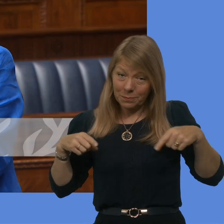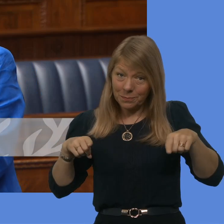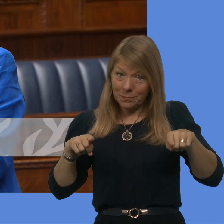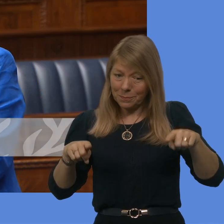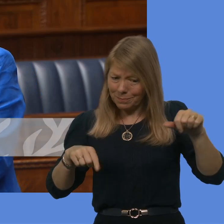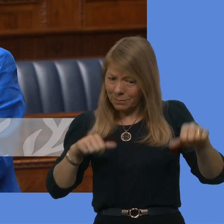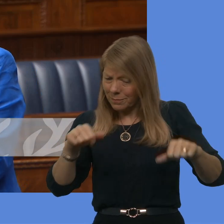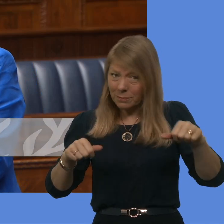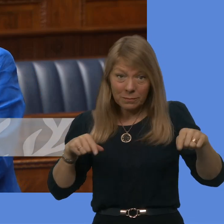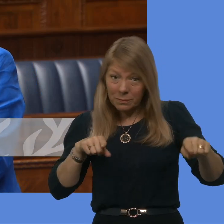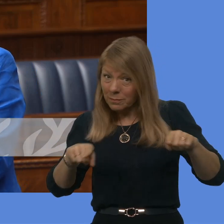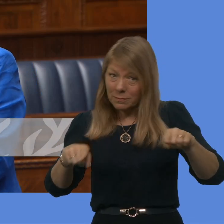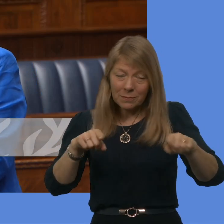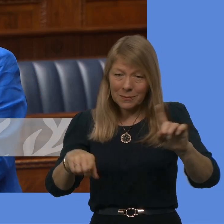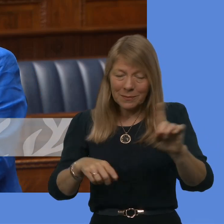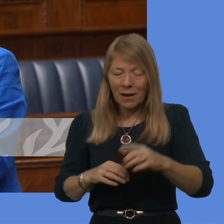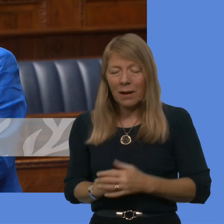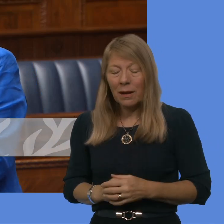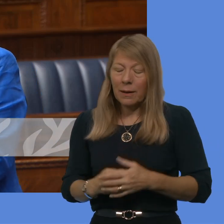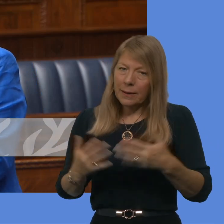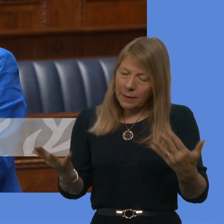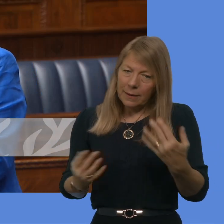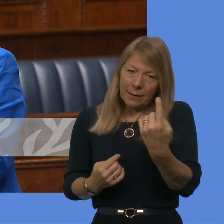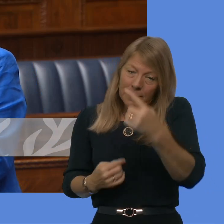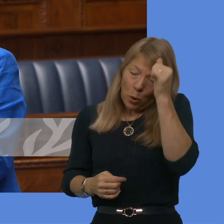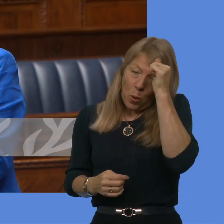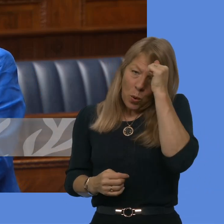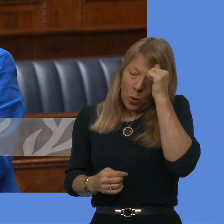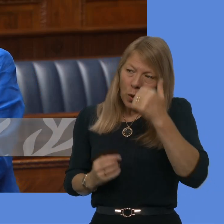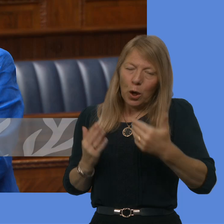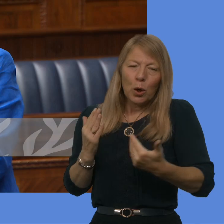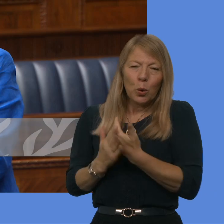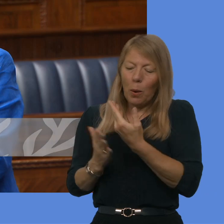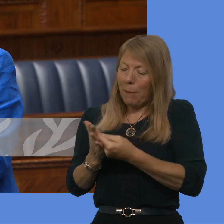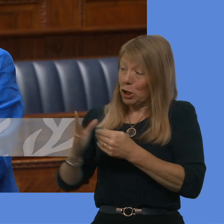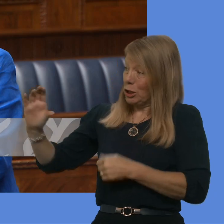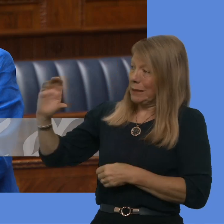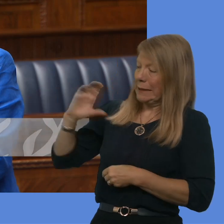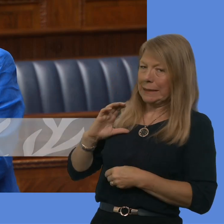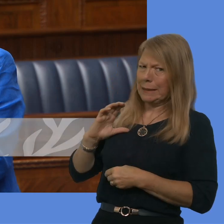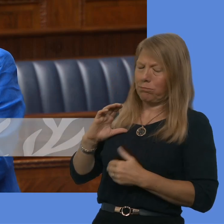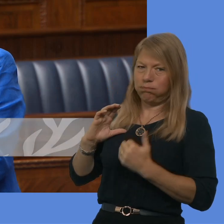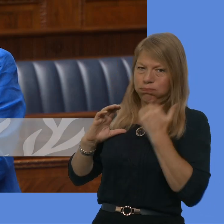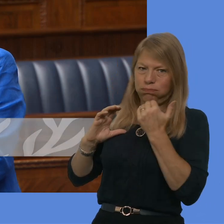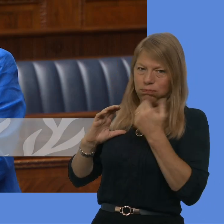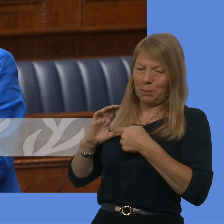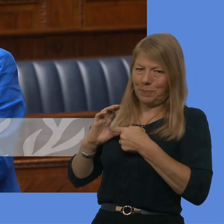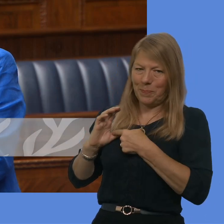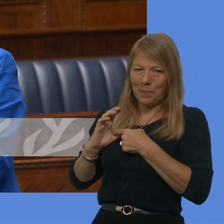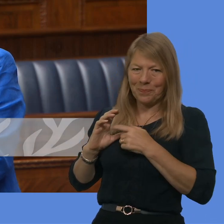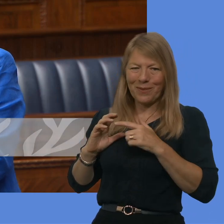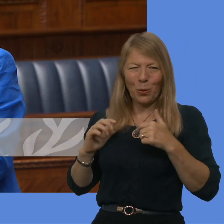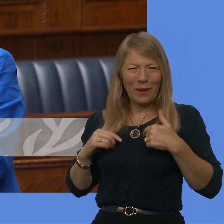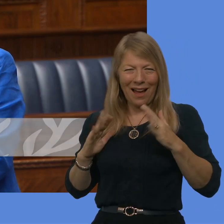challenging the current budget is, and the number one priority initially must be to try to maintain our public services to the best standard we possibly